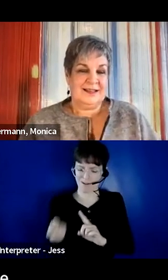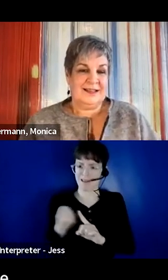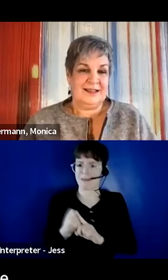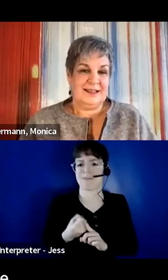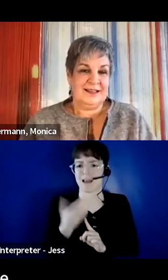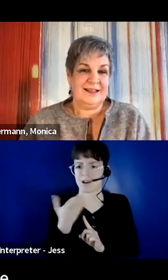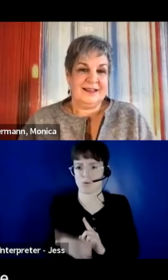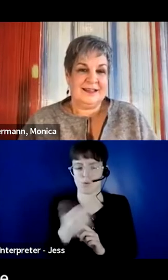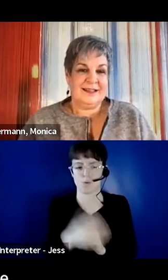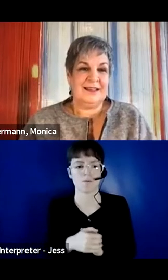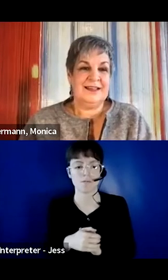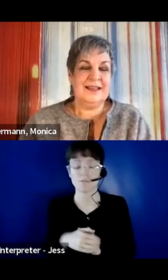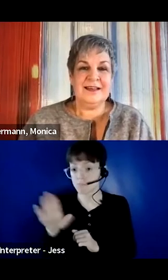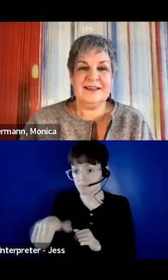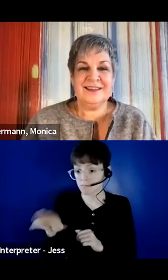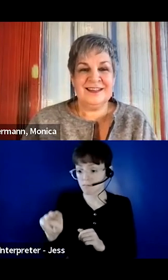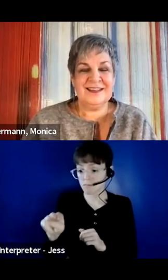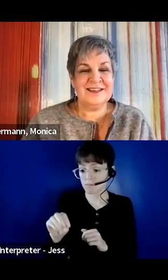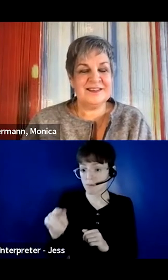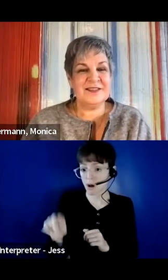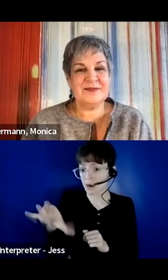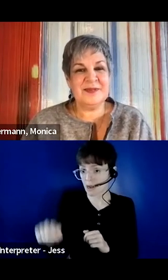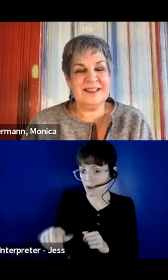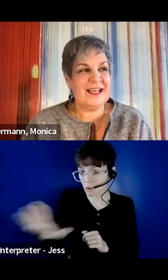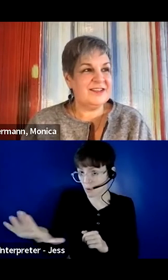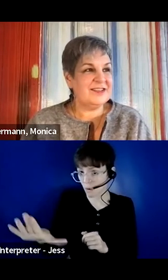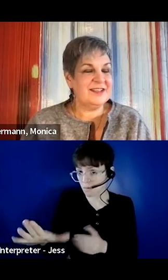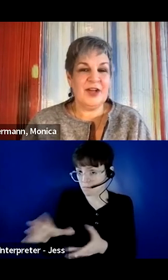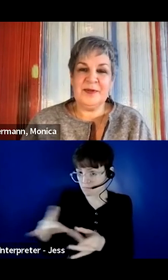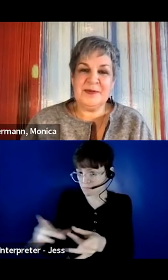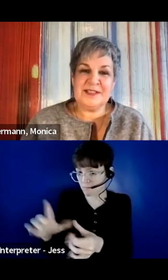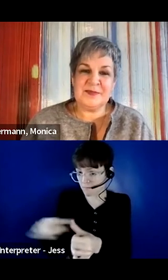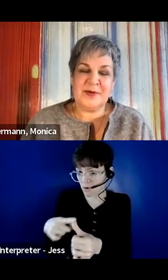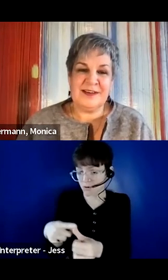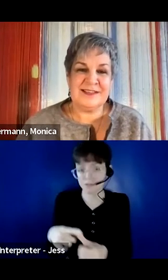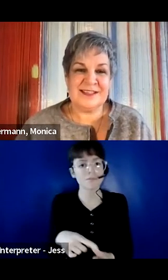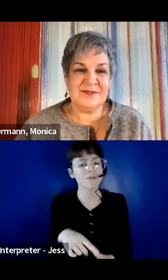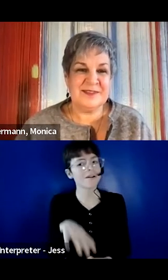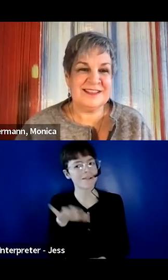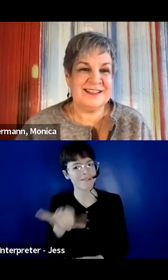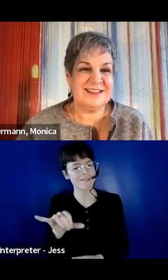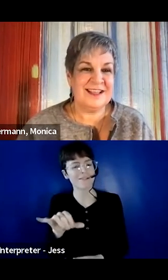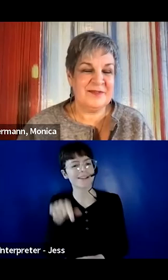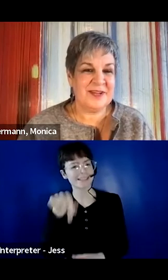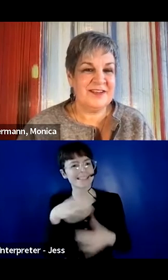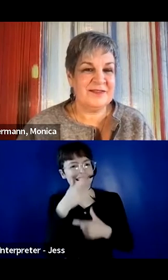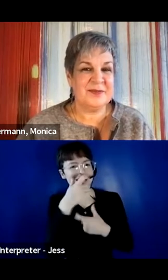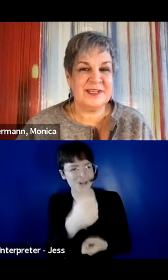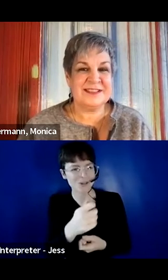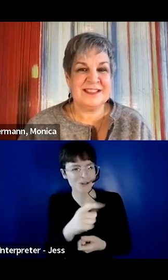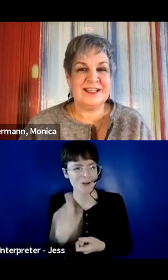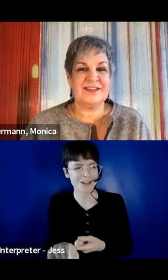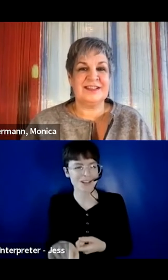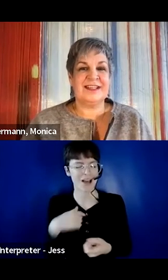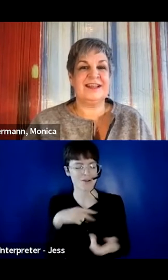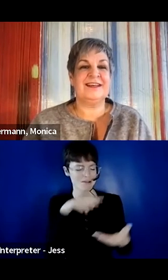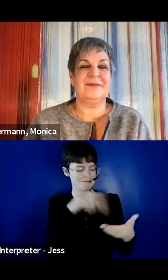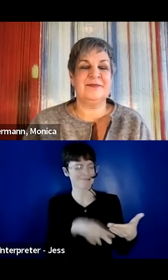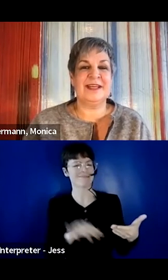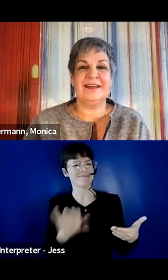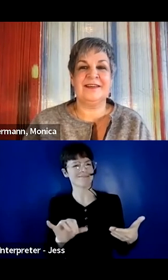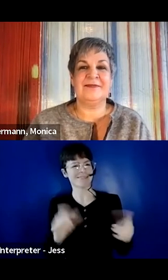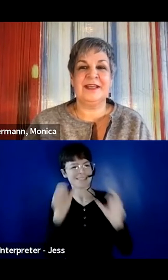inclusive language being used? So this one actually caught me by surprise as I was getting ready for the presentation.